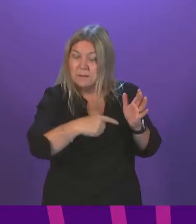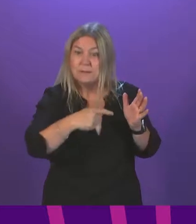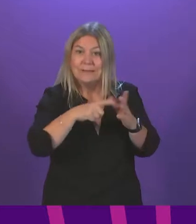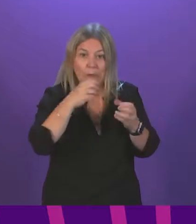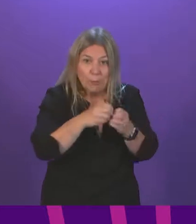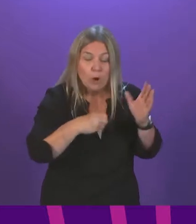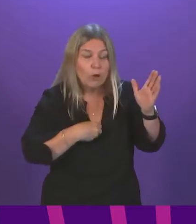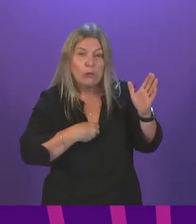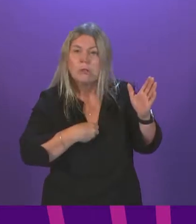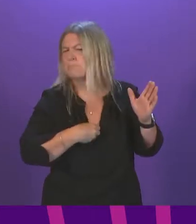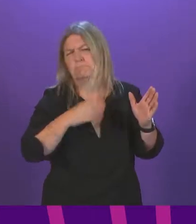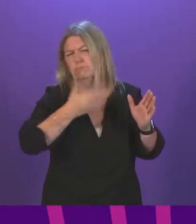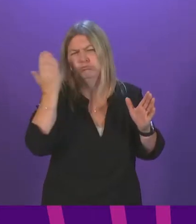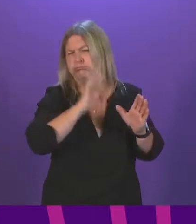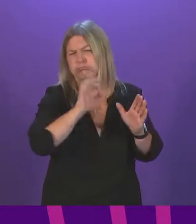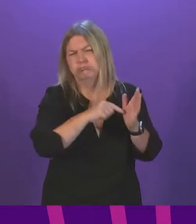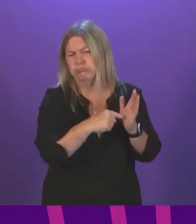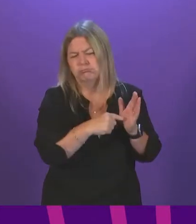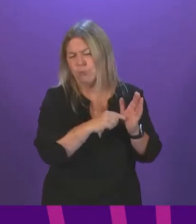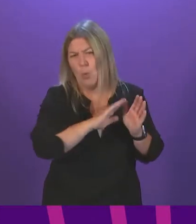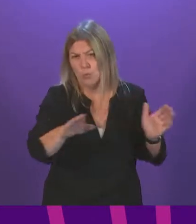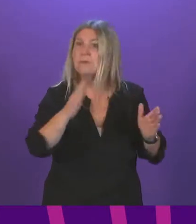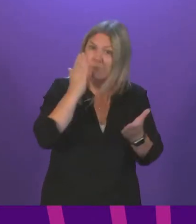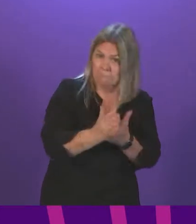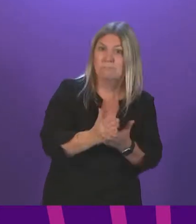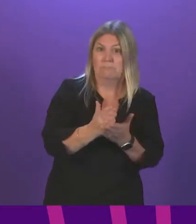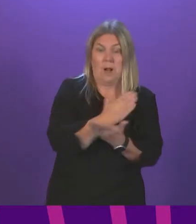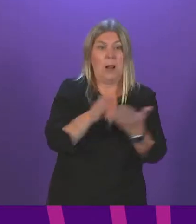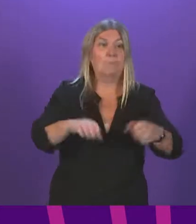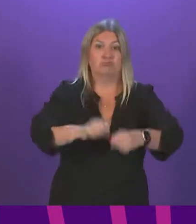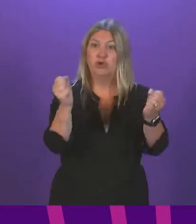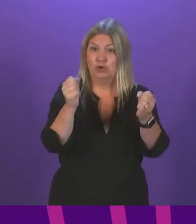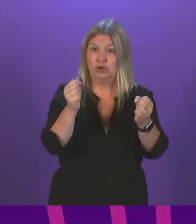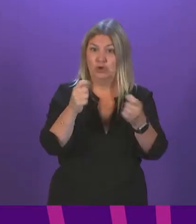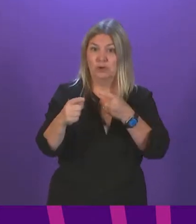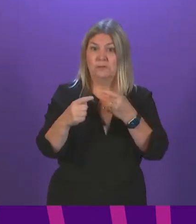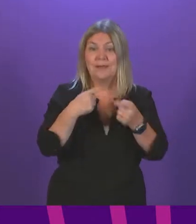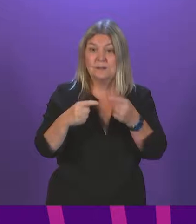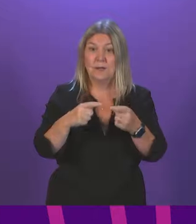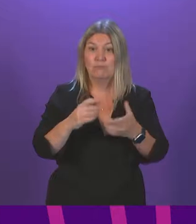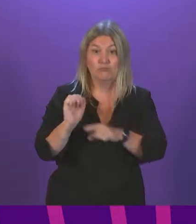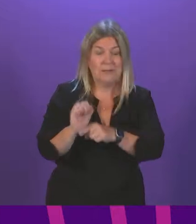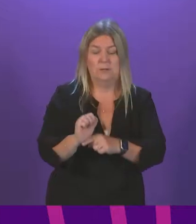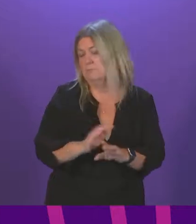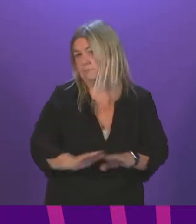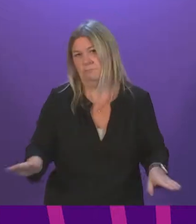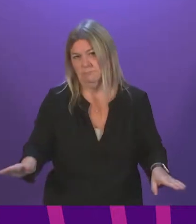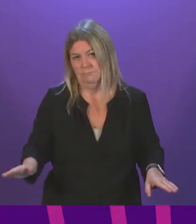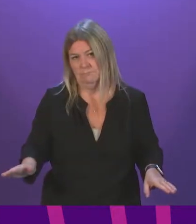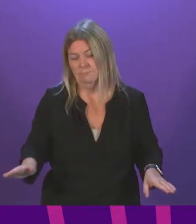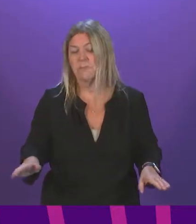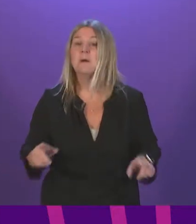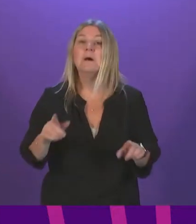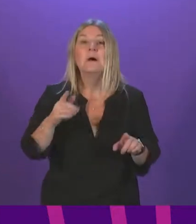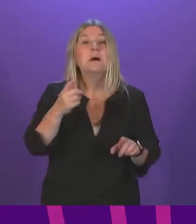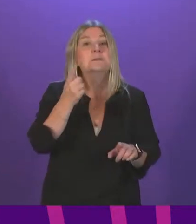up when that's the case. Because he's right, that would be a clear breach of data. And there's no harvesting of data involved here. It's simple